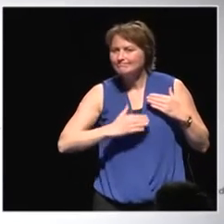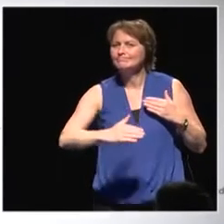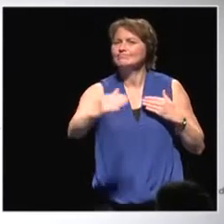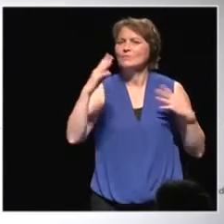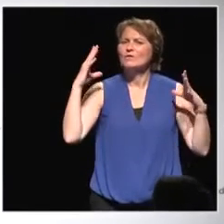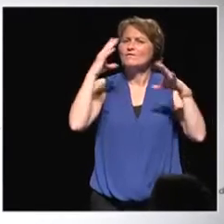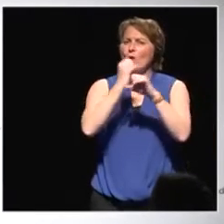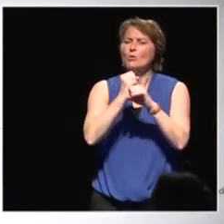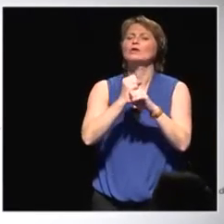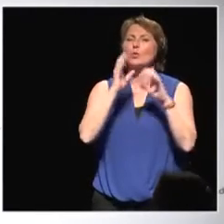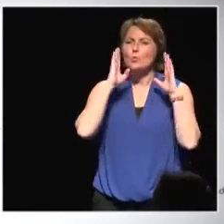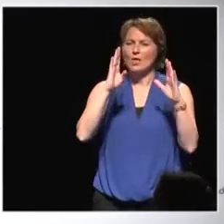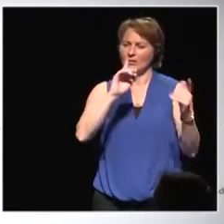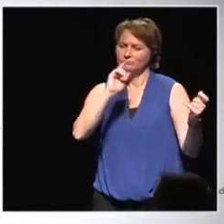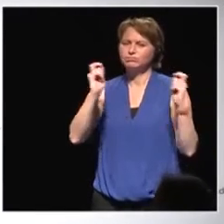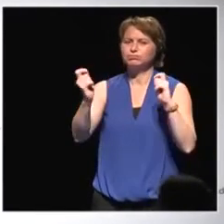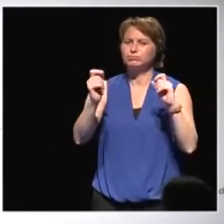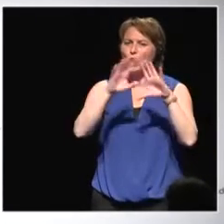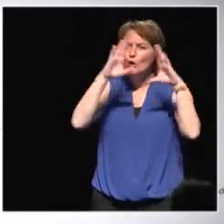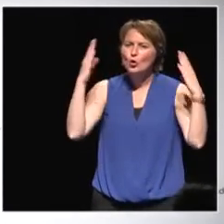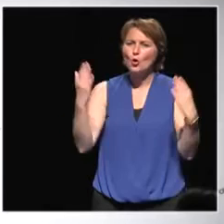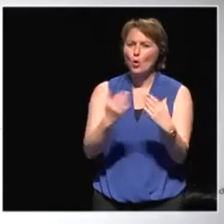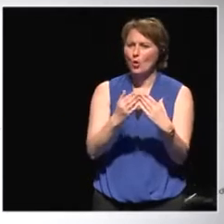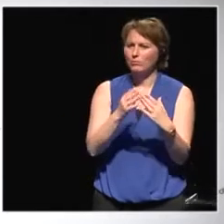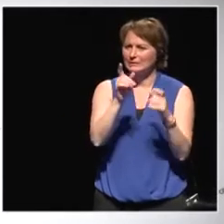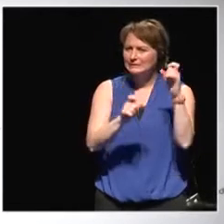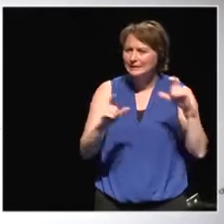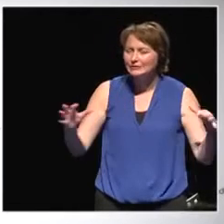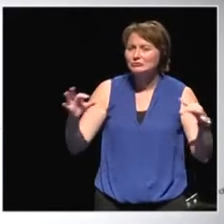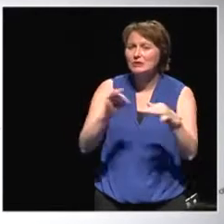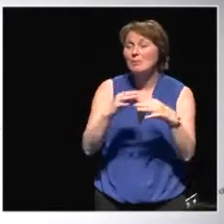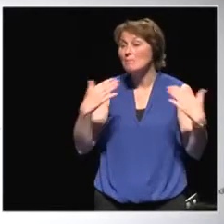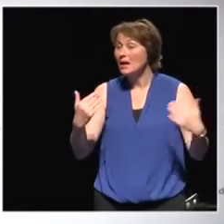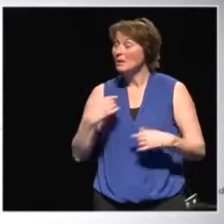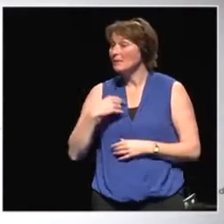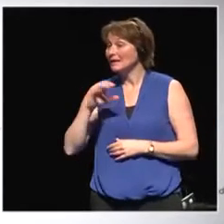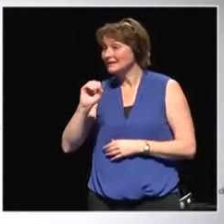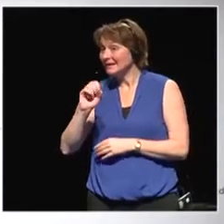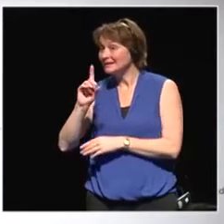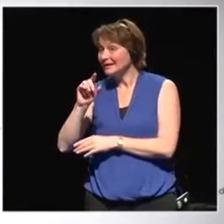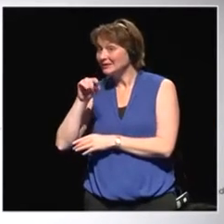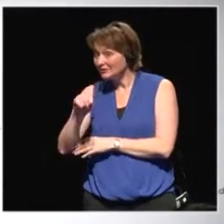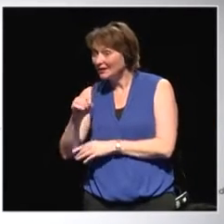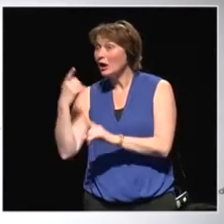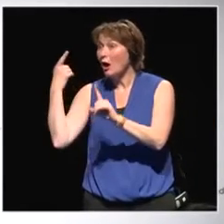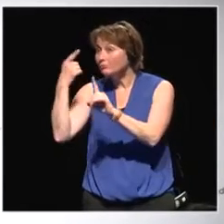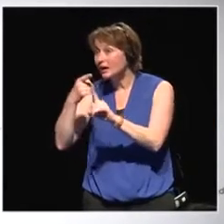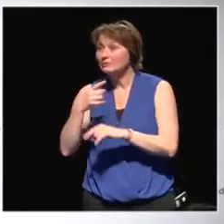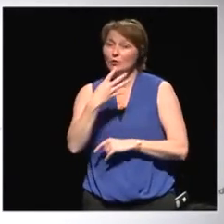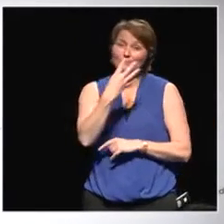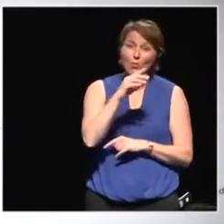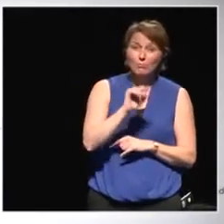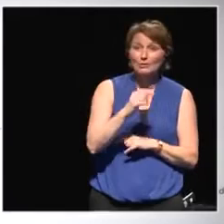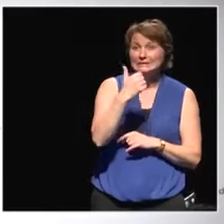citizenship a reality. Is it the SDG objective 4.6 or 7, whatever it is?